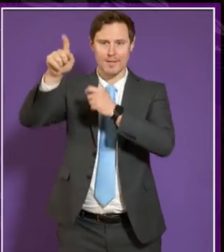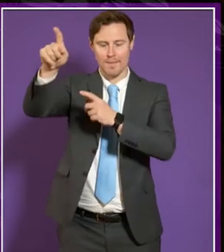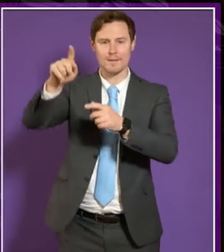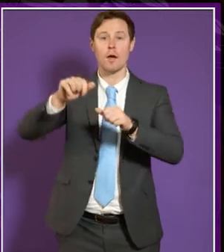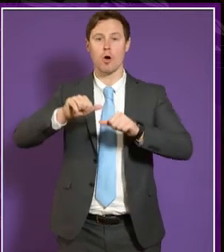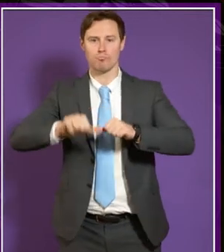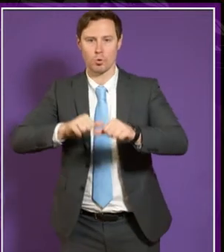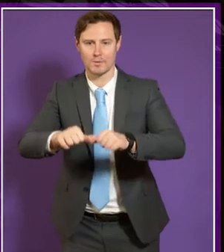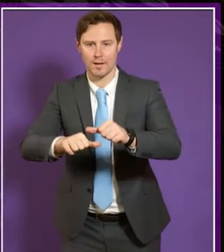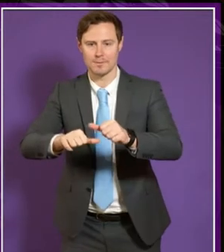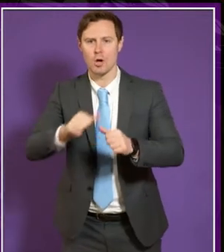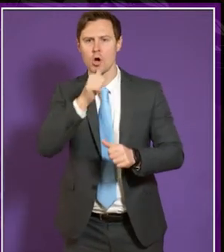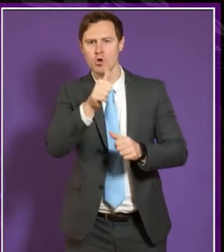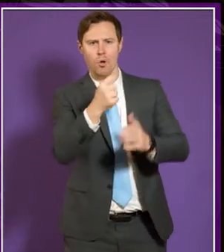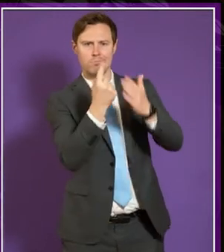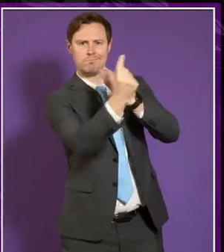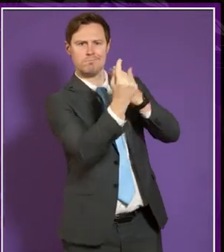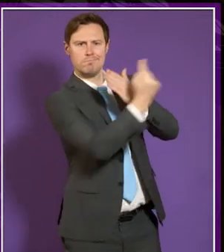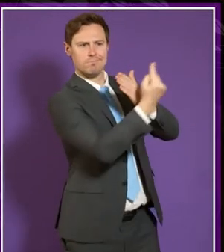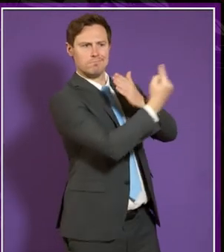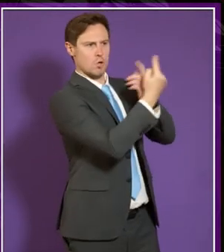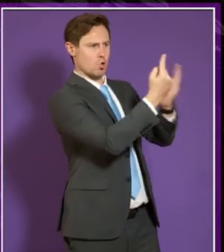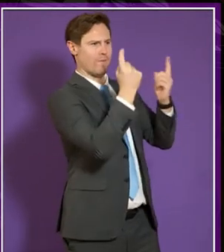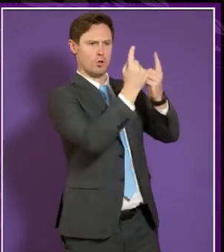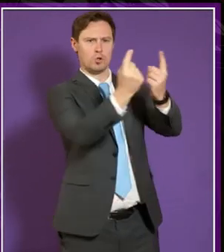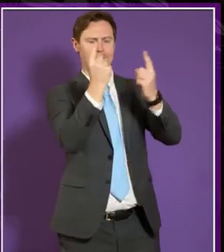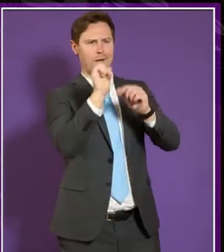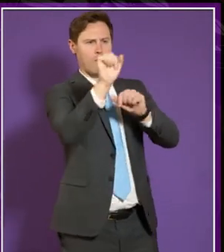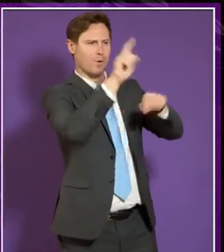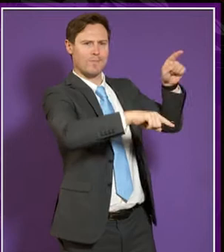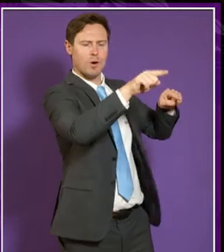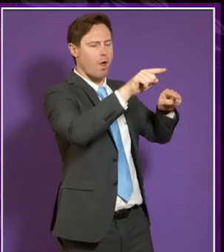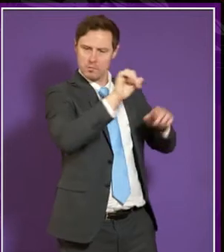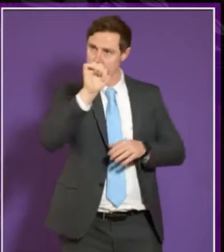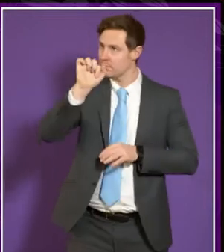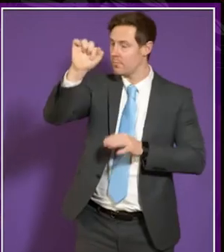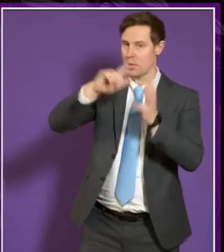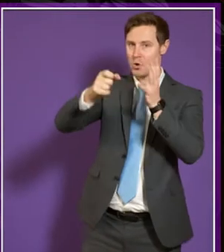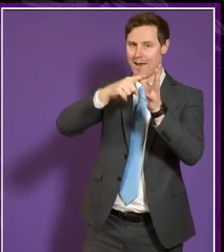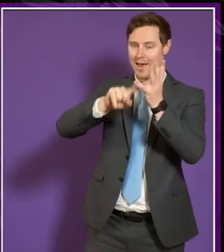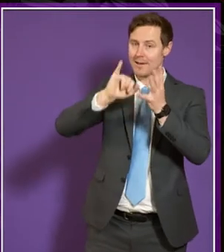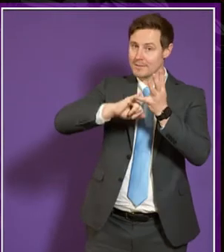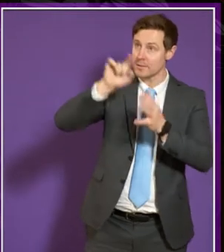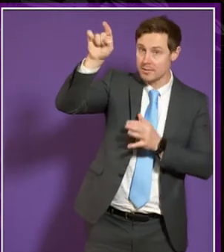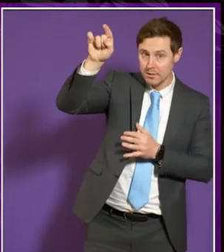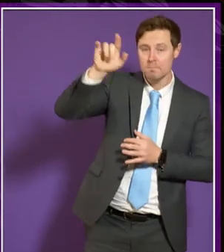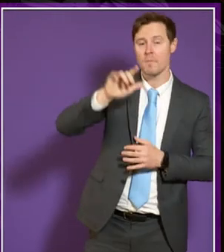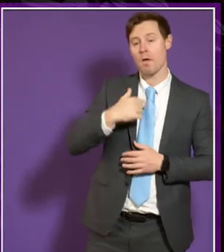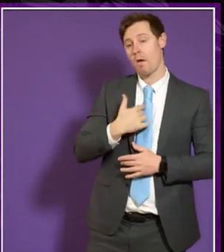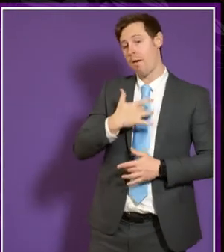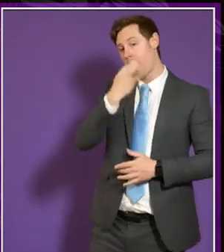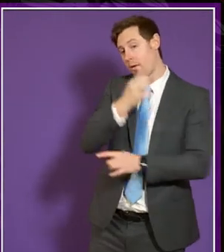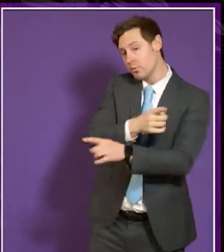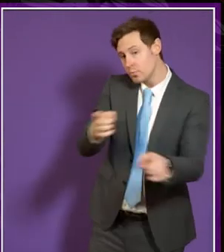it's made at that level not at individual um university level and I'd just be interested in in in your views on on how open as